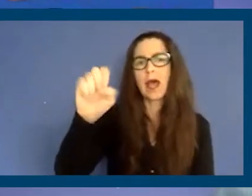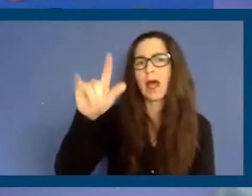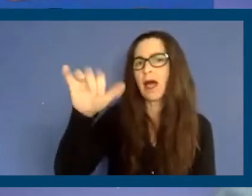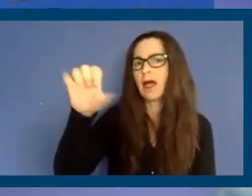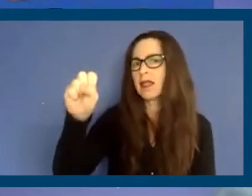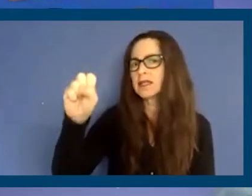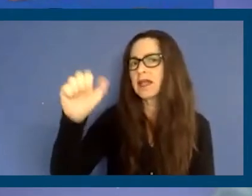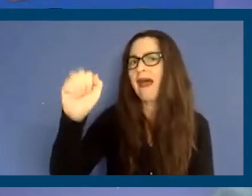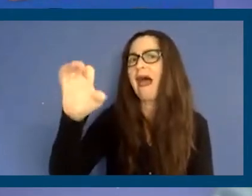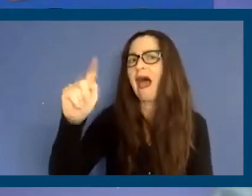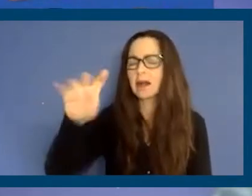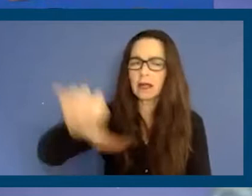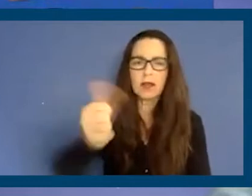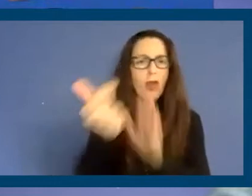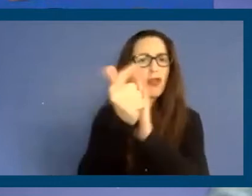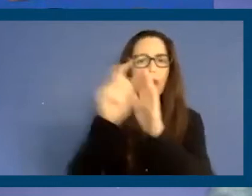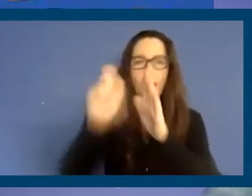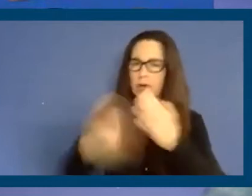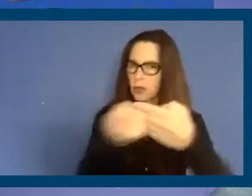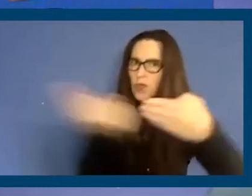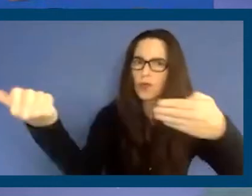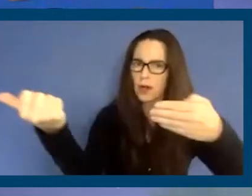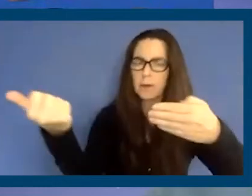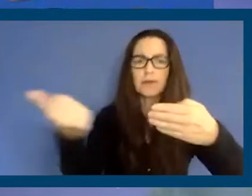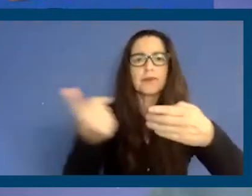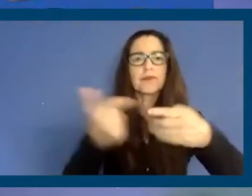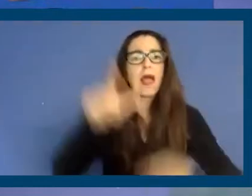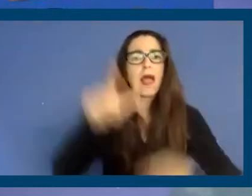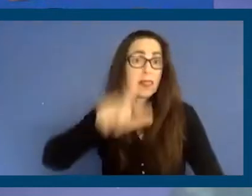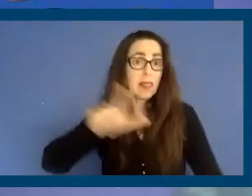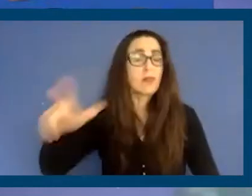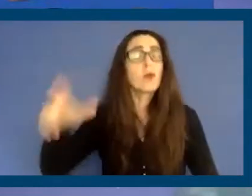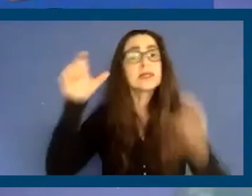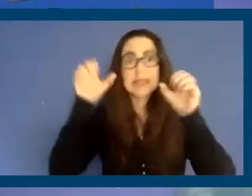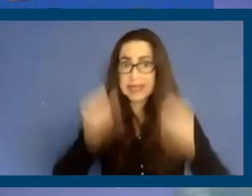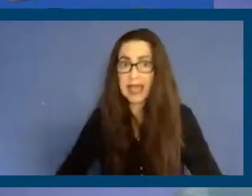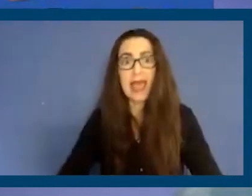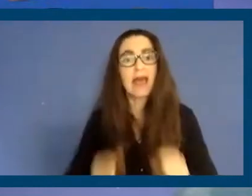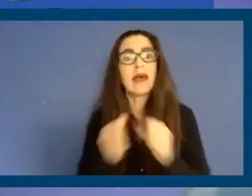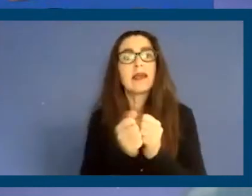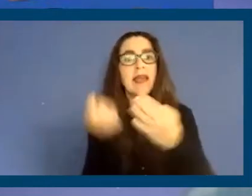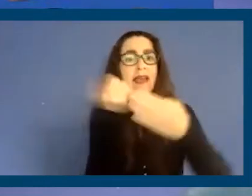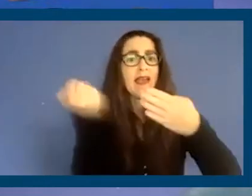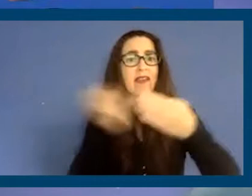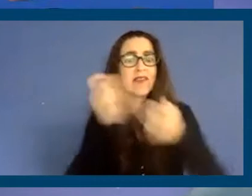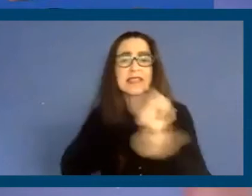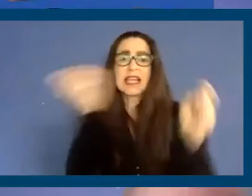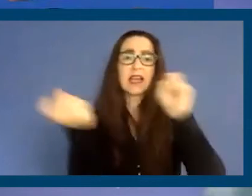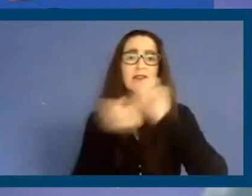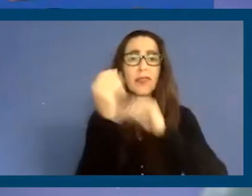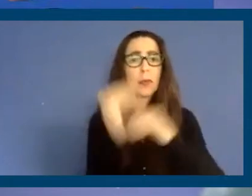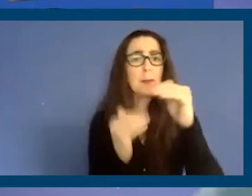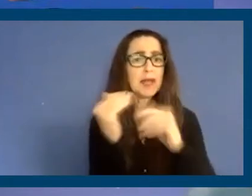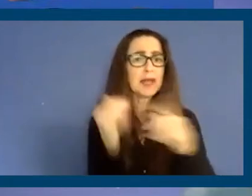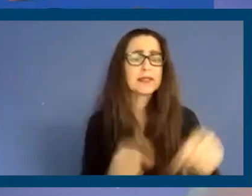law we have to get rid of, which allows landlords to go out of the rental business, evict and convert. And between